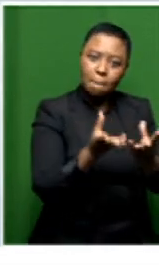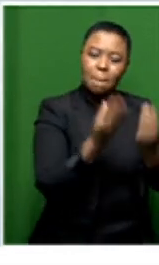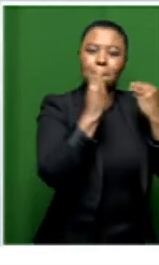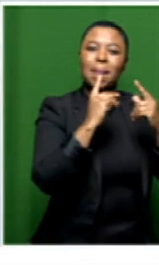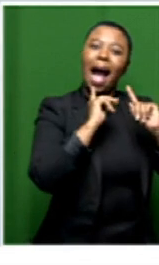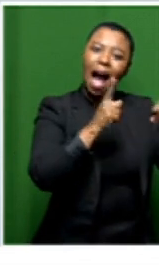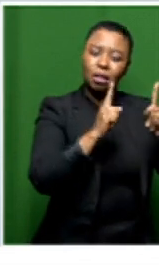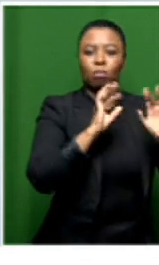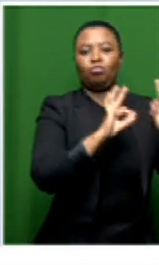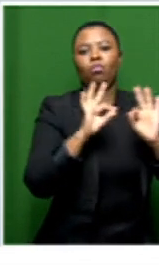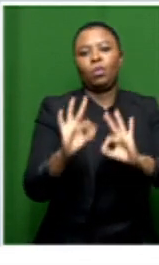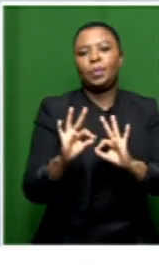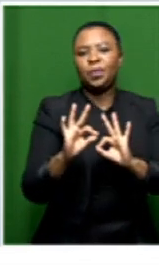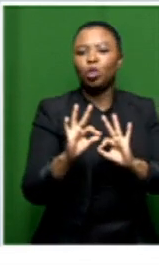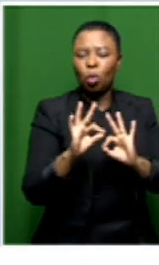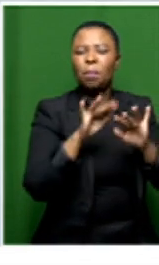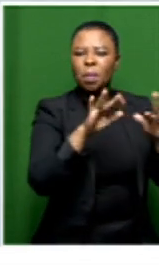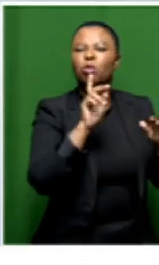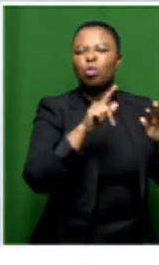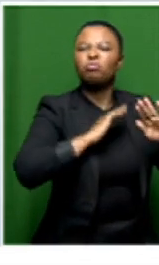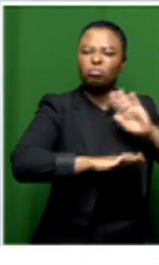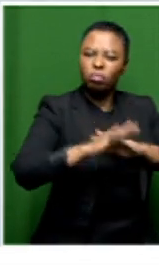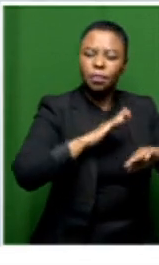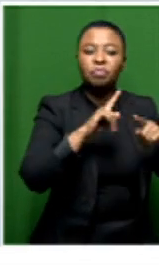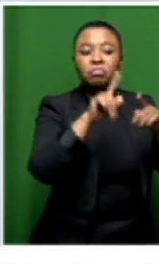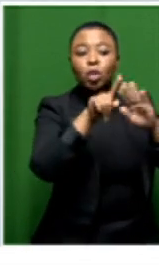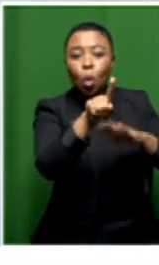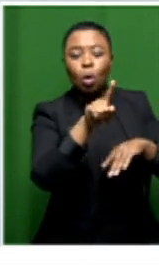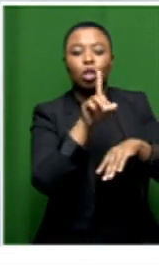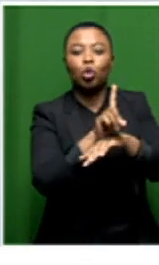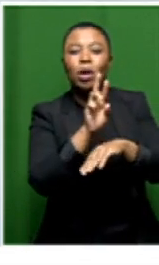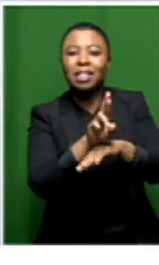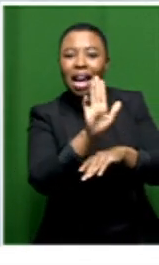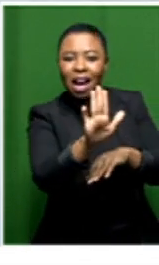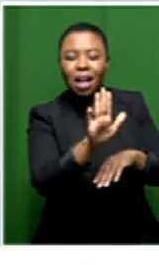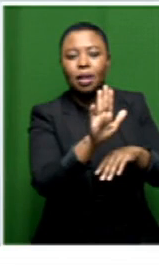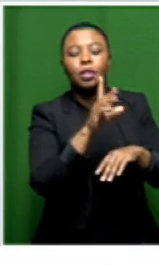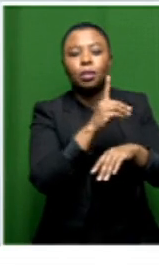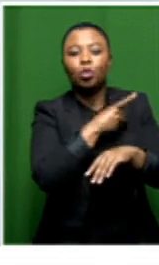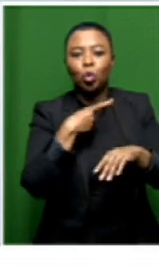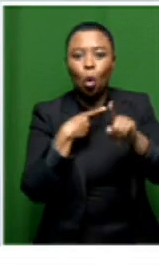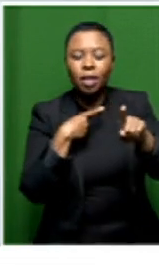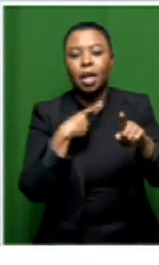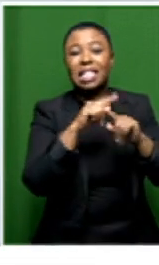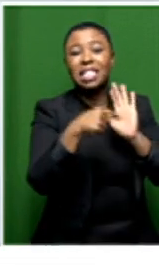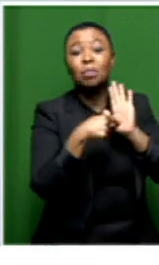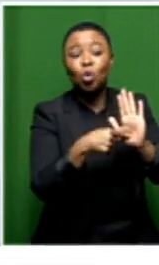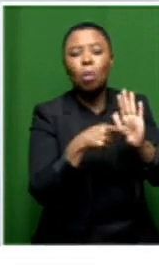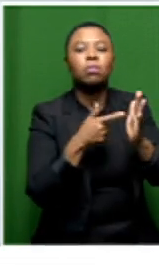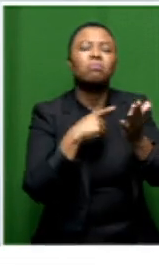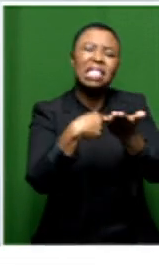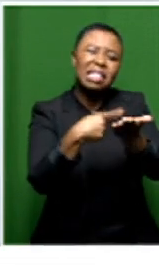that's the most important thing um and and and then go to your clinician discuss your various um symptoms with them